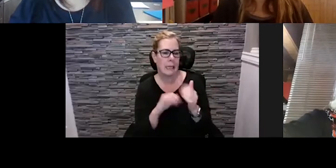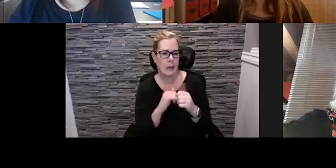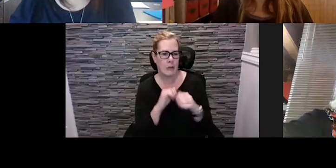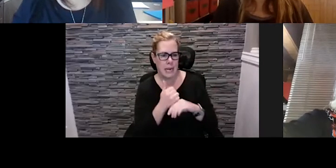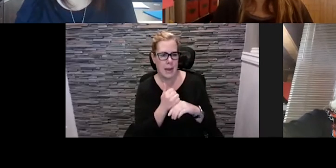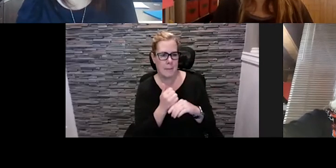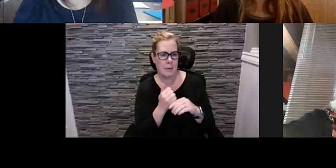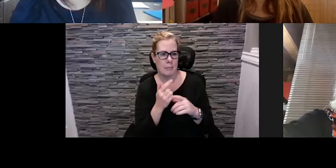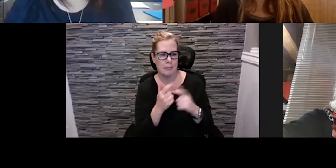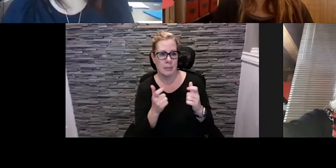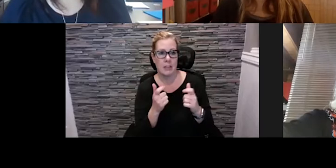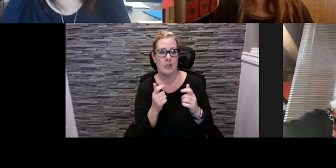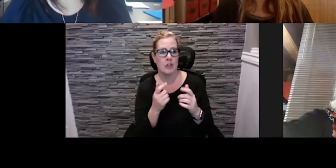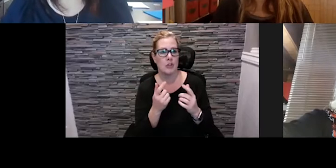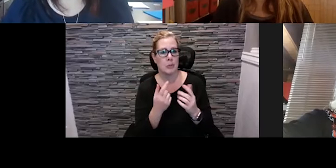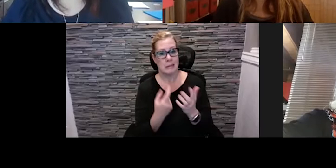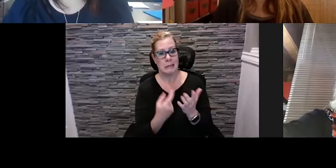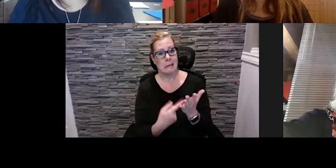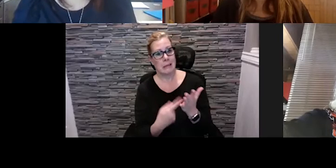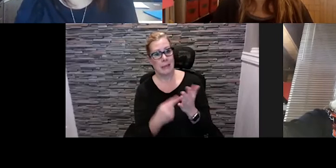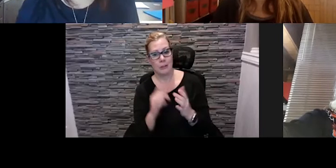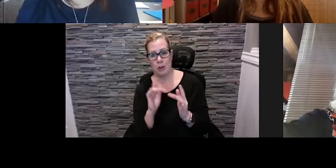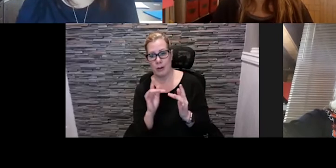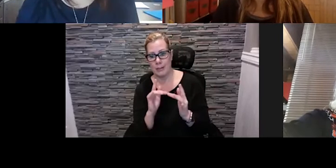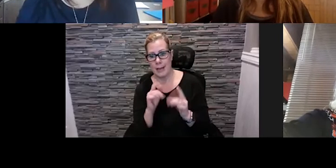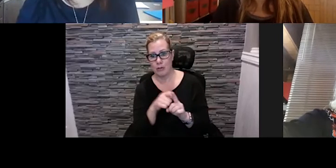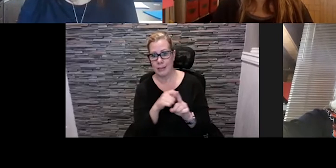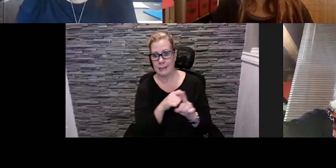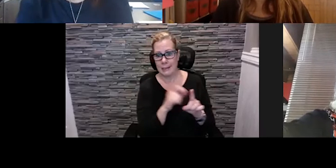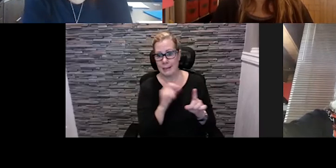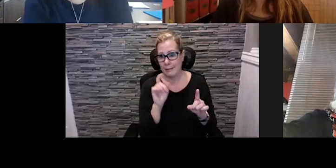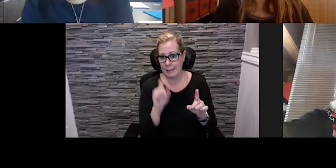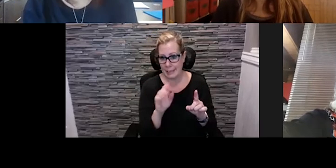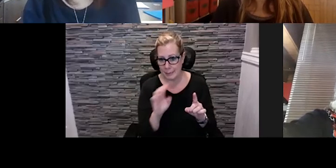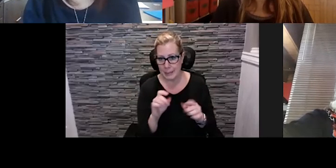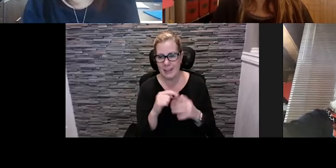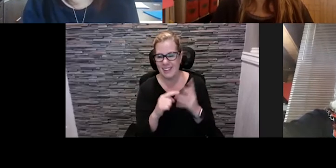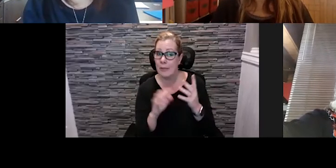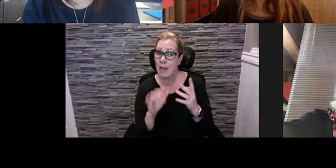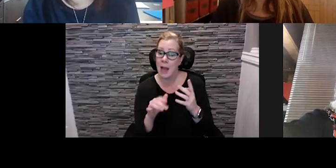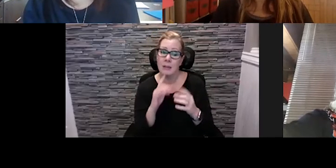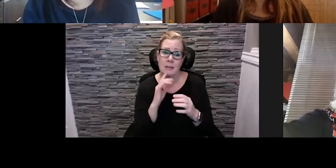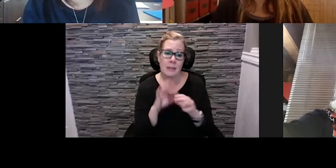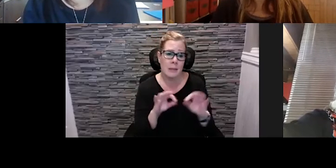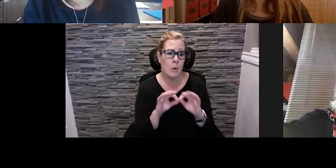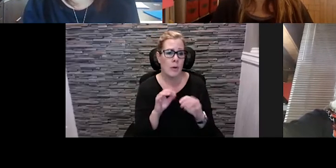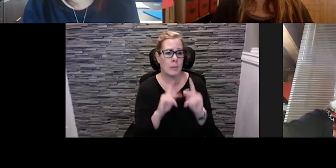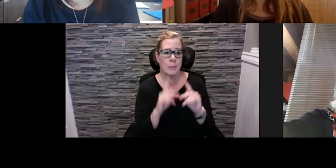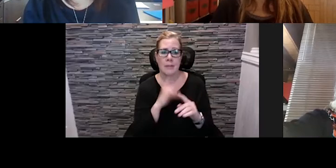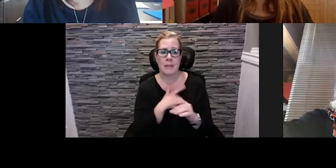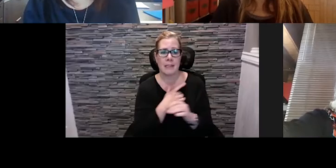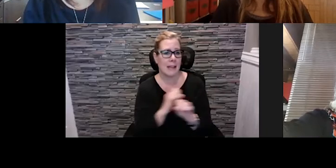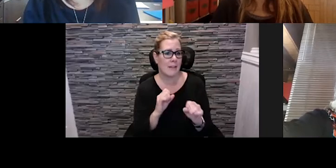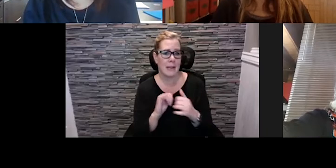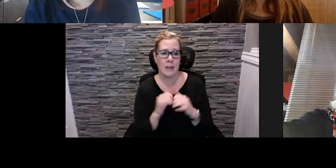tracing and so maybe talk about a little bit about that and um yeah that that the importance of making sure people feel safe and how you how